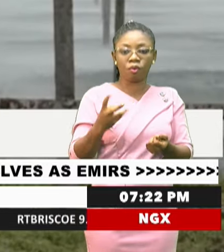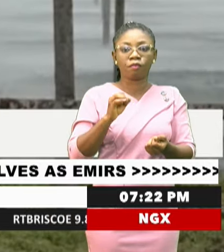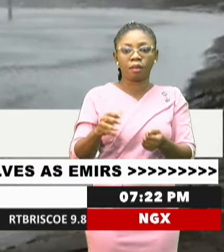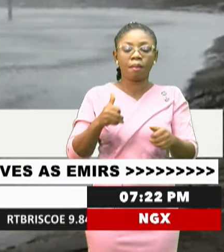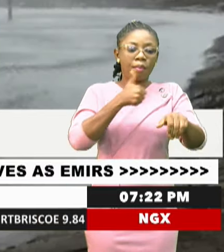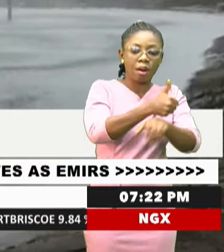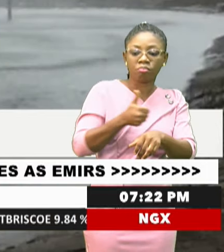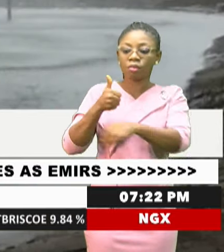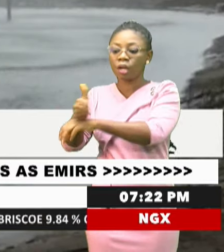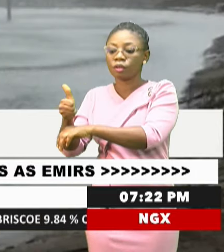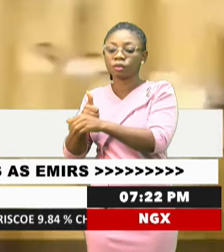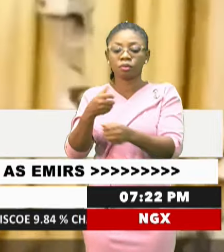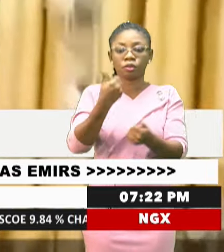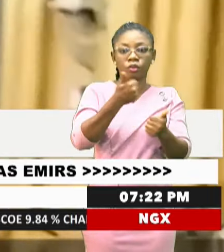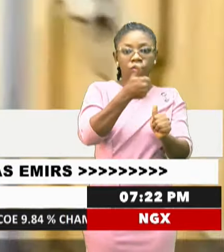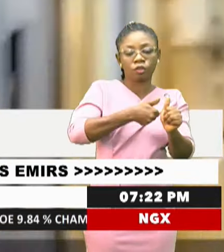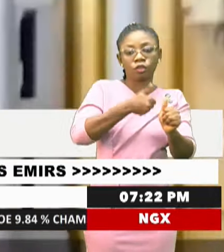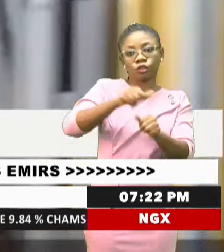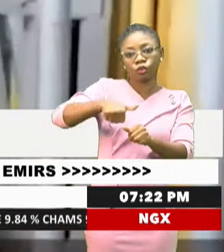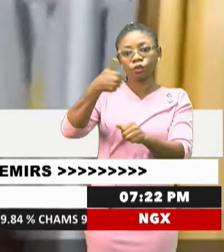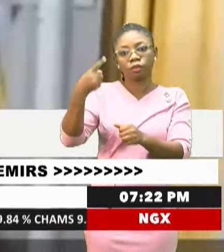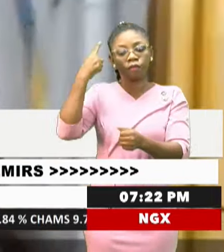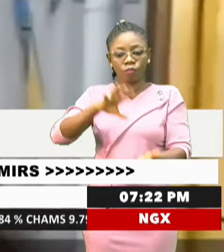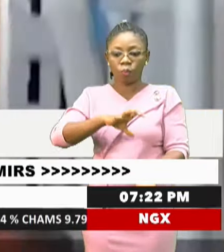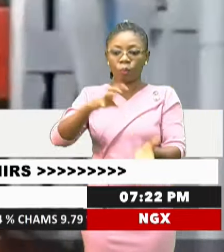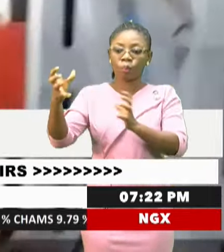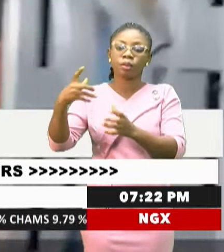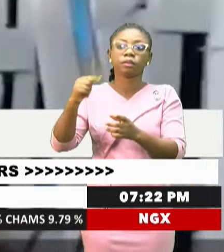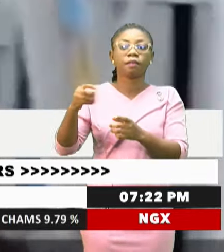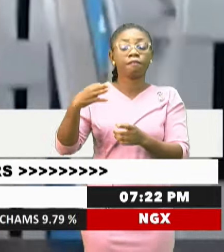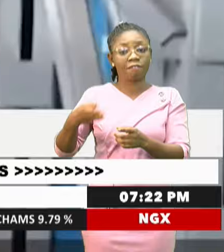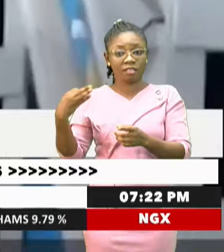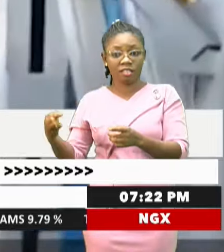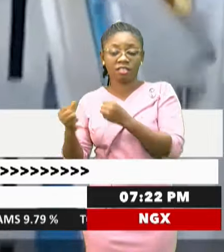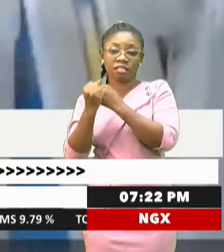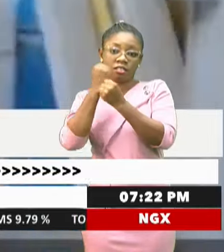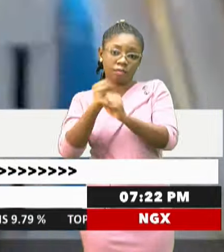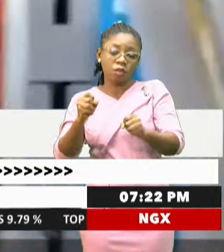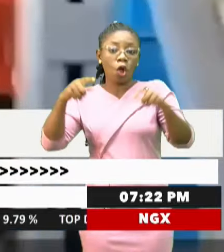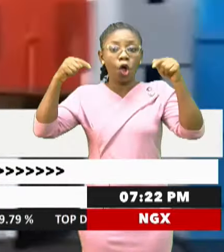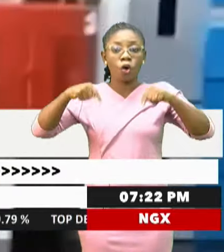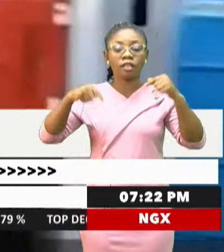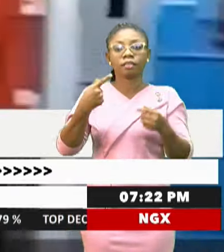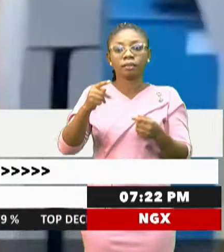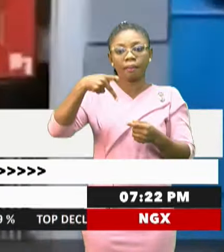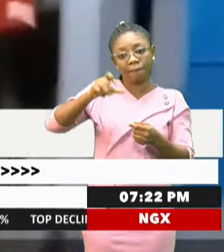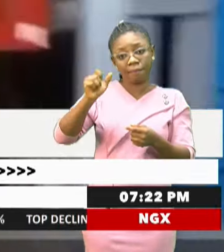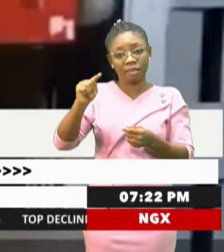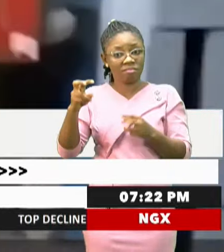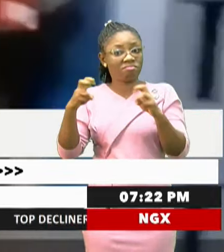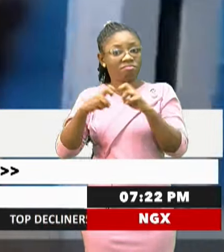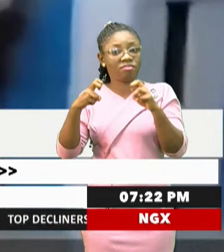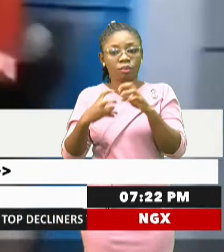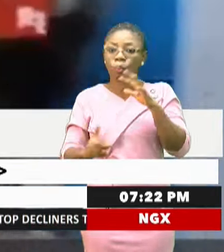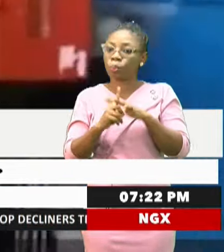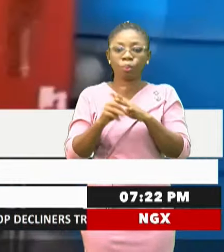each other of compromising the facility's safety. Currently, the plant is not producing electricity. The IAEA